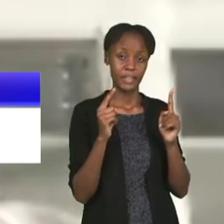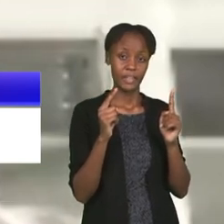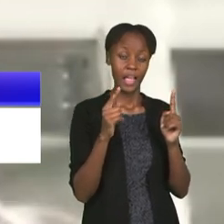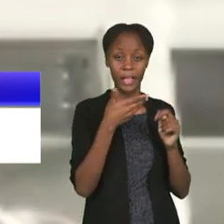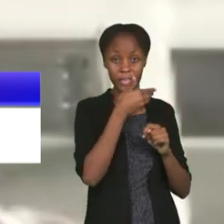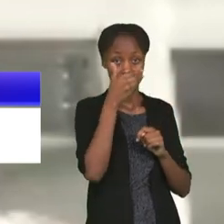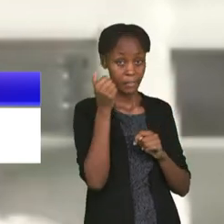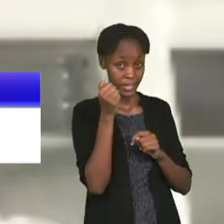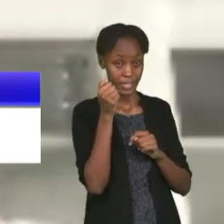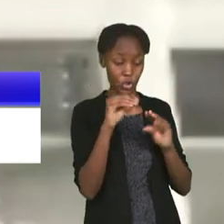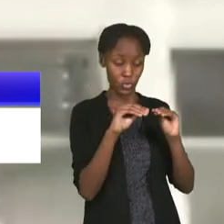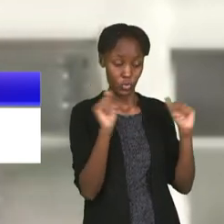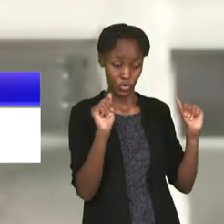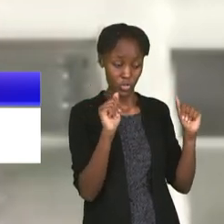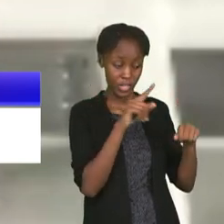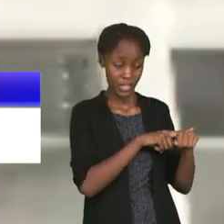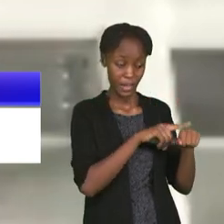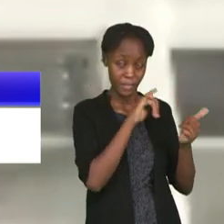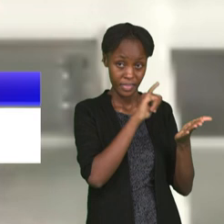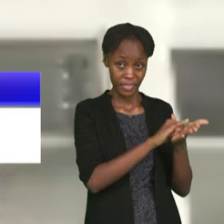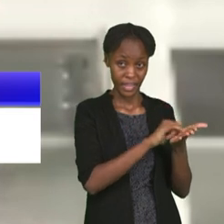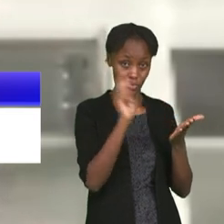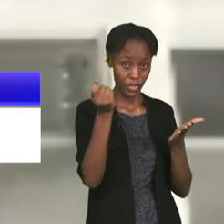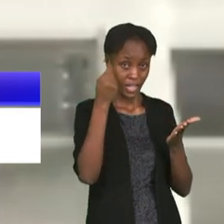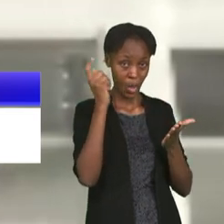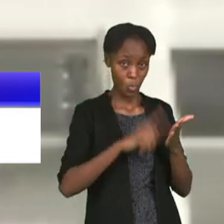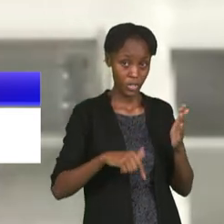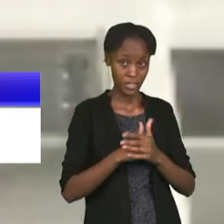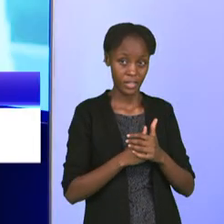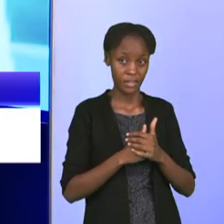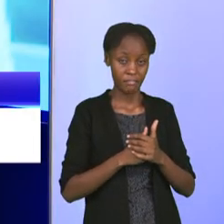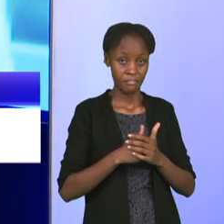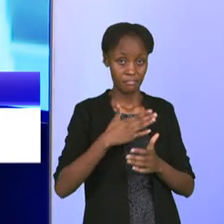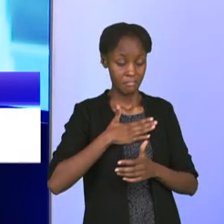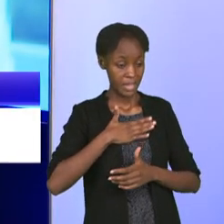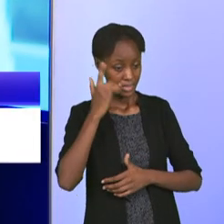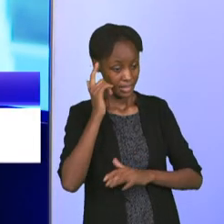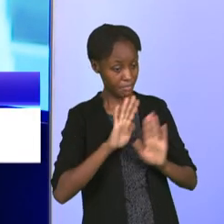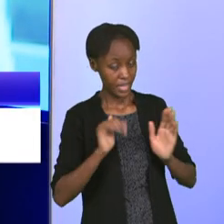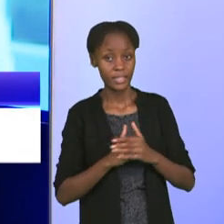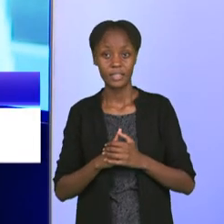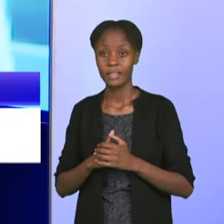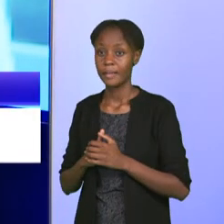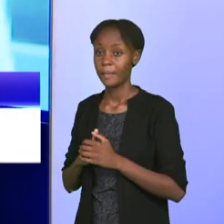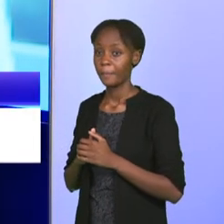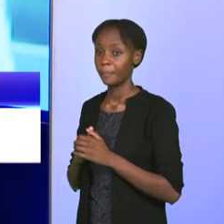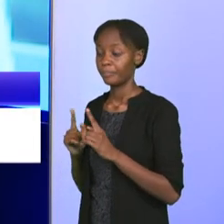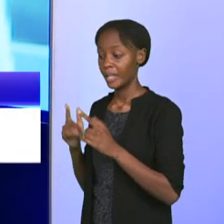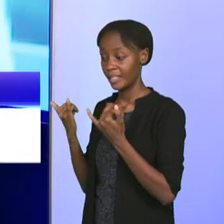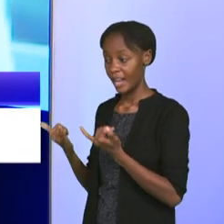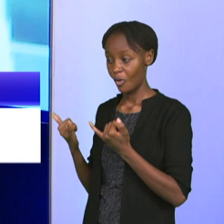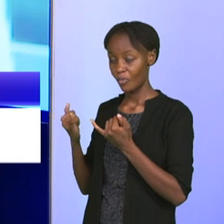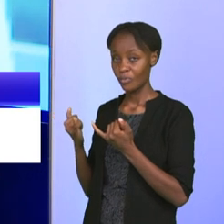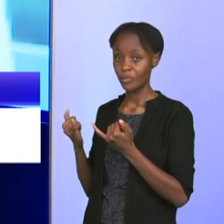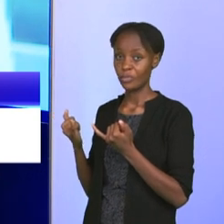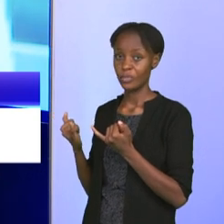solution at this time for Kenya, it was only my thinking. And then, coach, looking at now the build-up towards